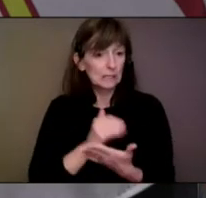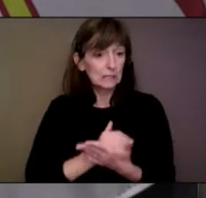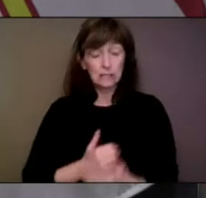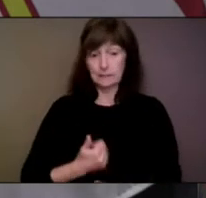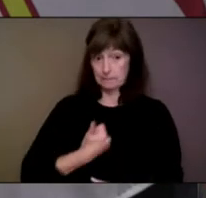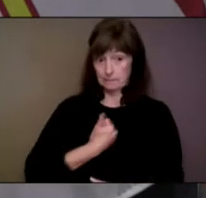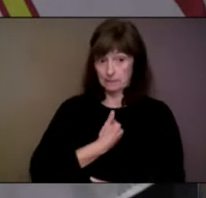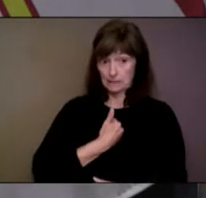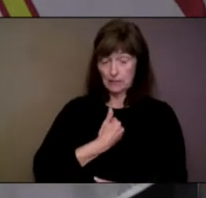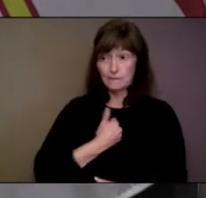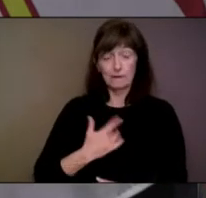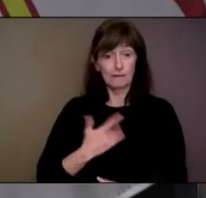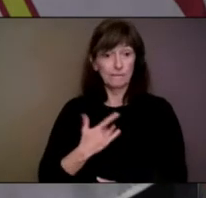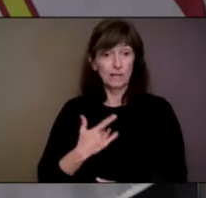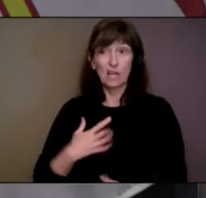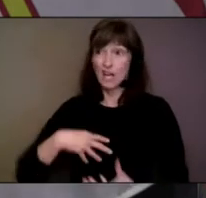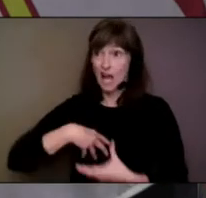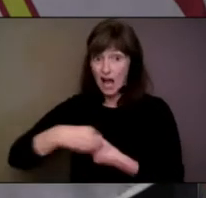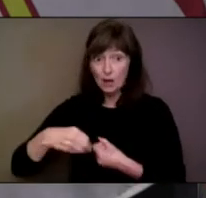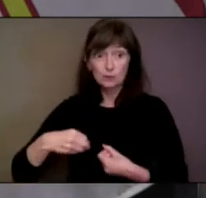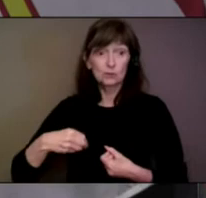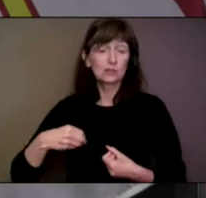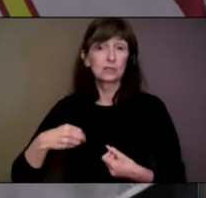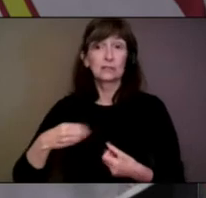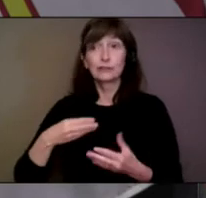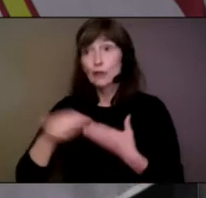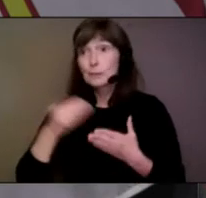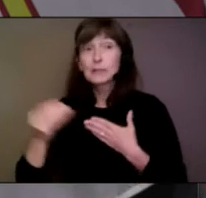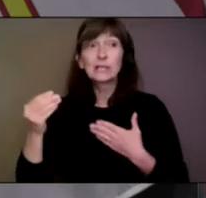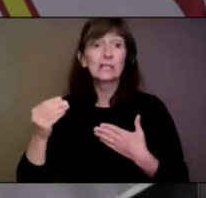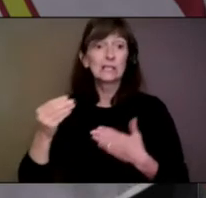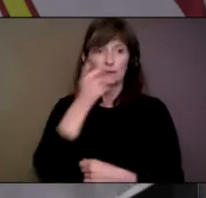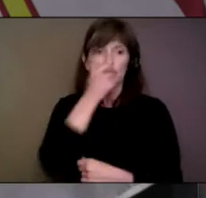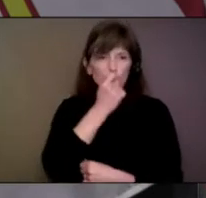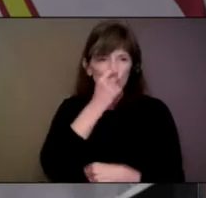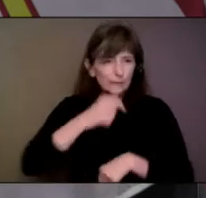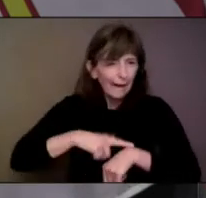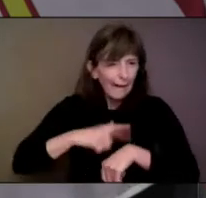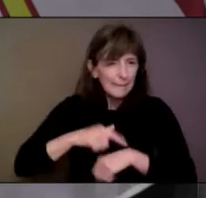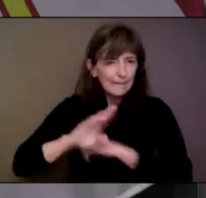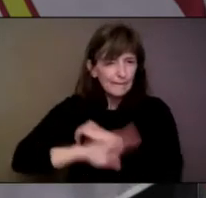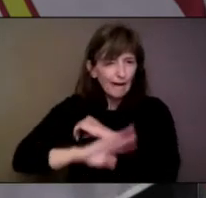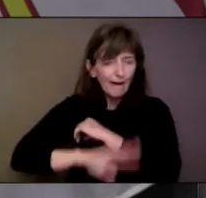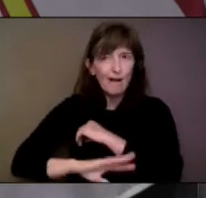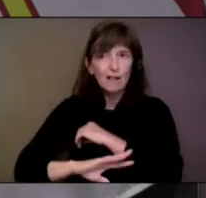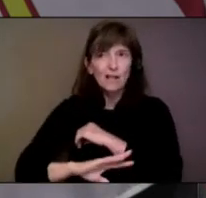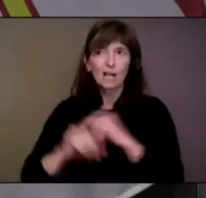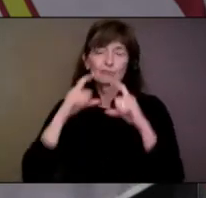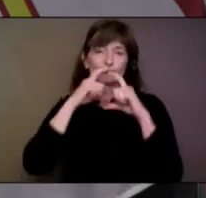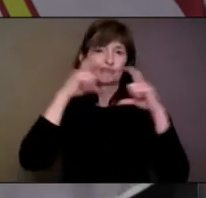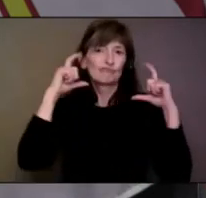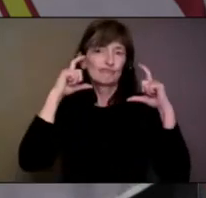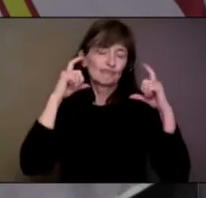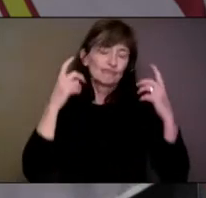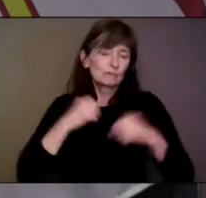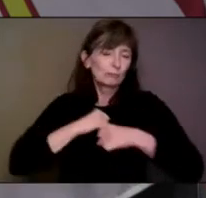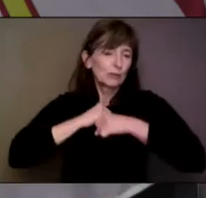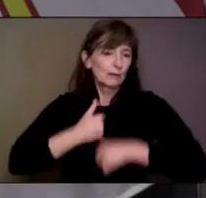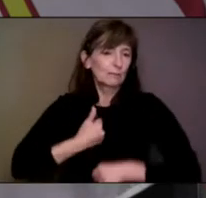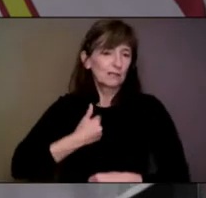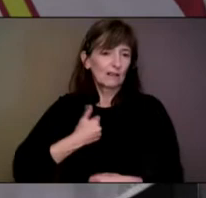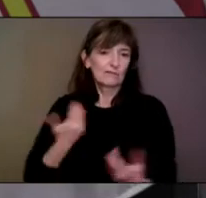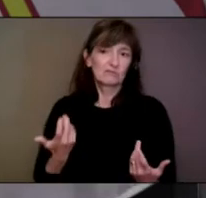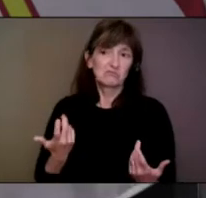behavior going out. And, you know, if you're out shopping and it's flu season, why not wear the mask? It's just one more layer of protection that helps